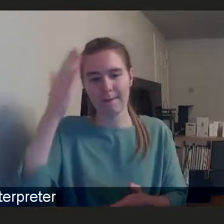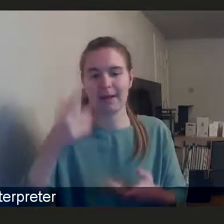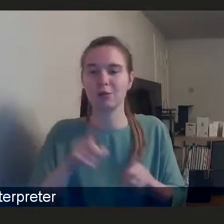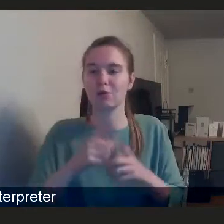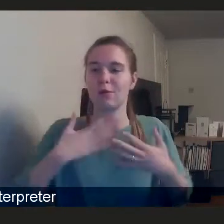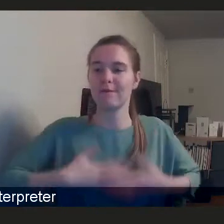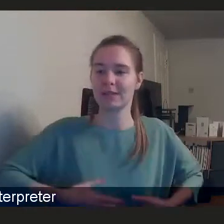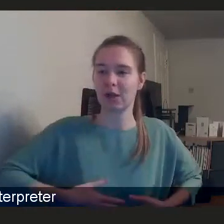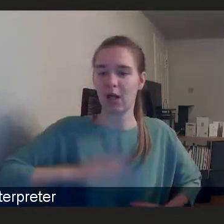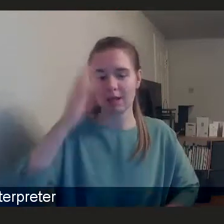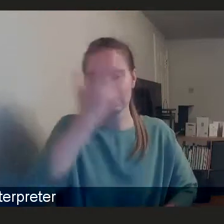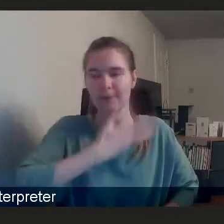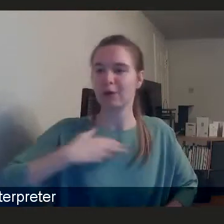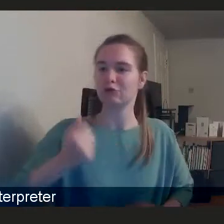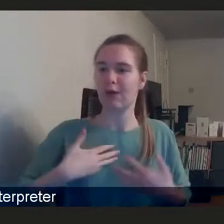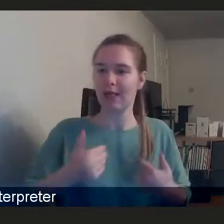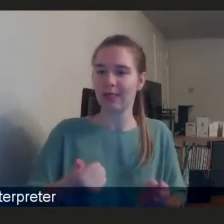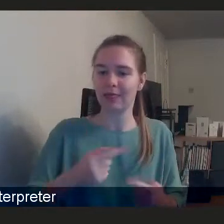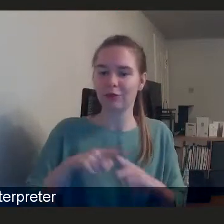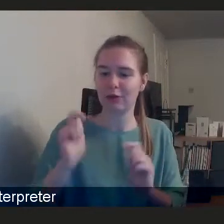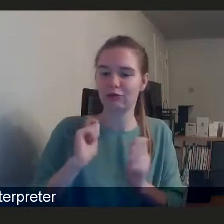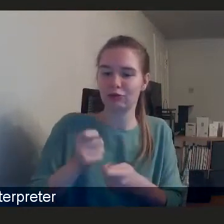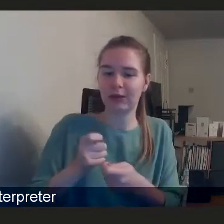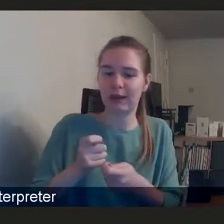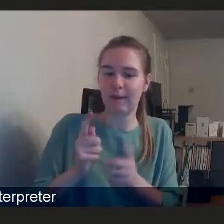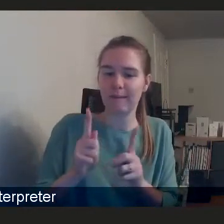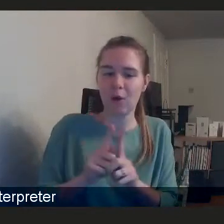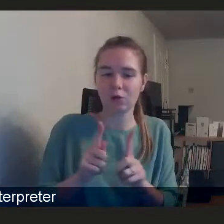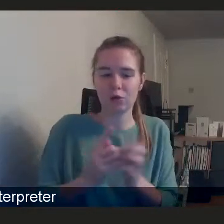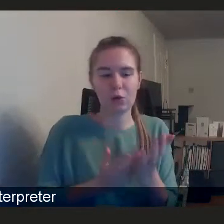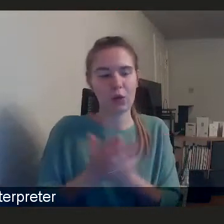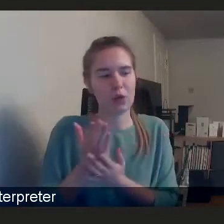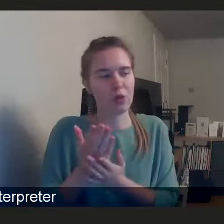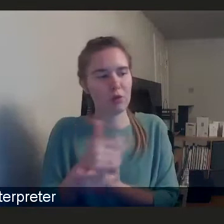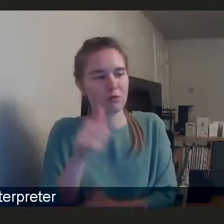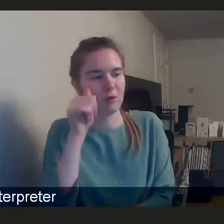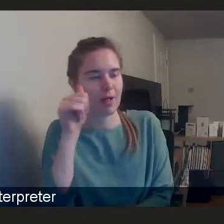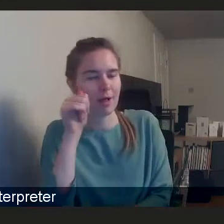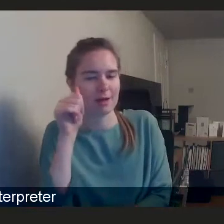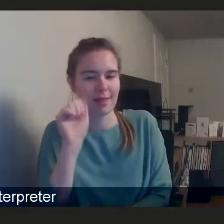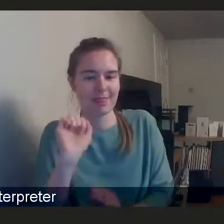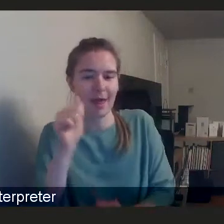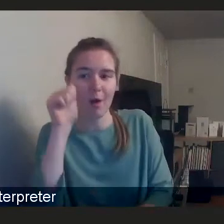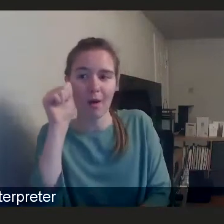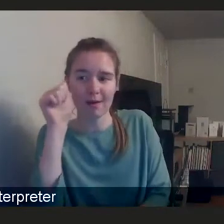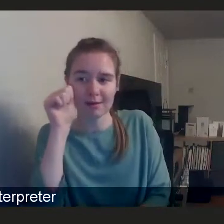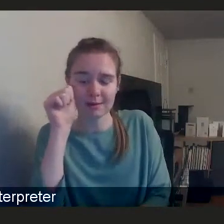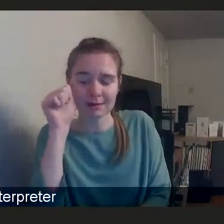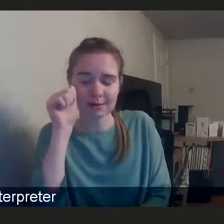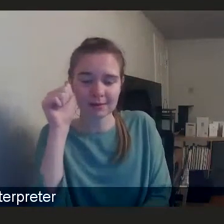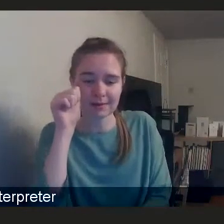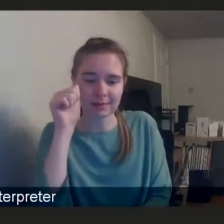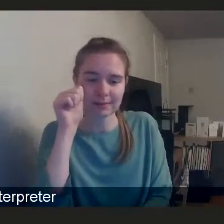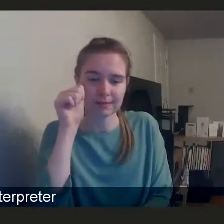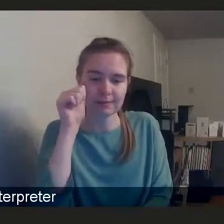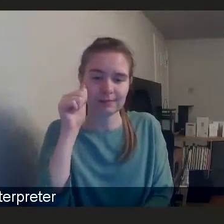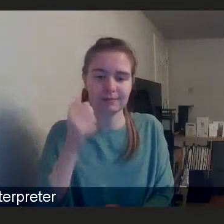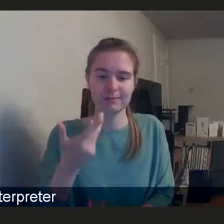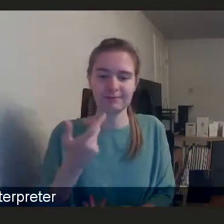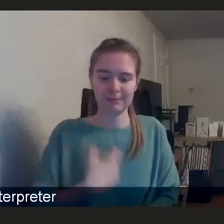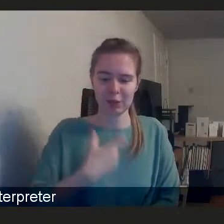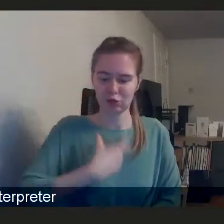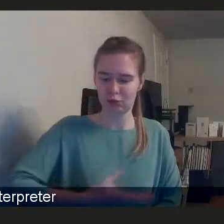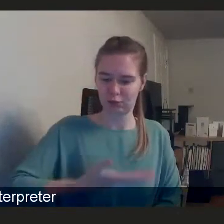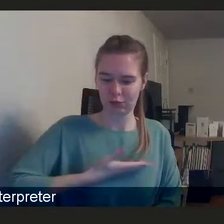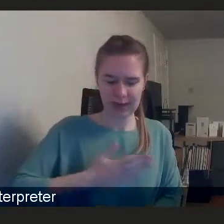spiritual health. But then, you know, going through that realisation and that awareness around what their human right is